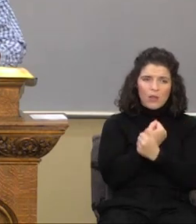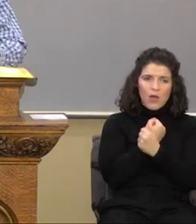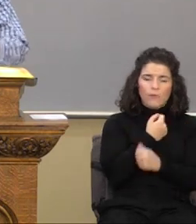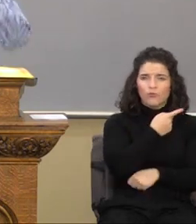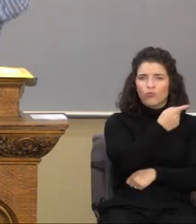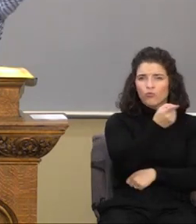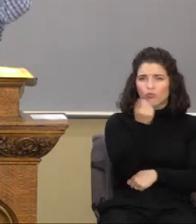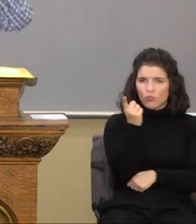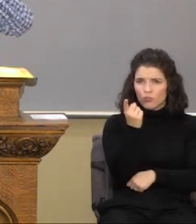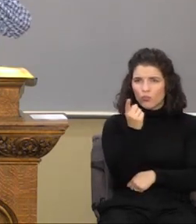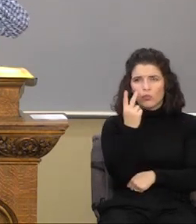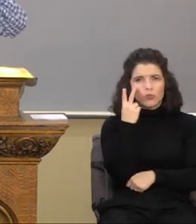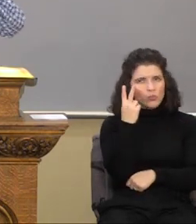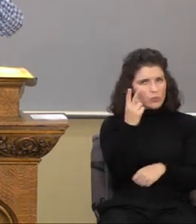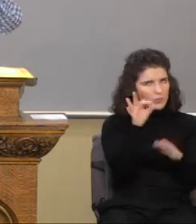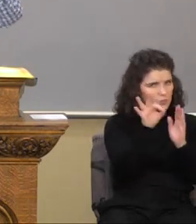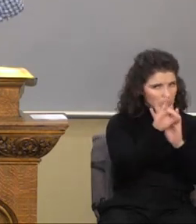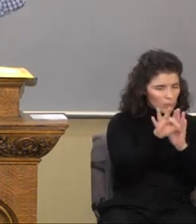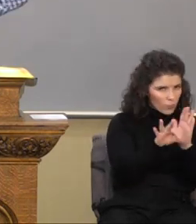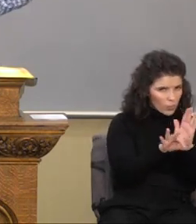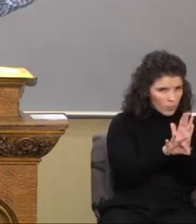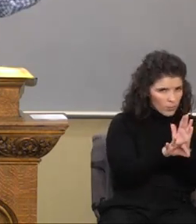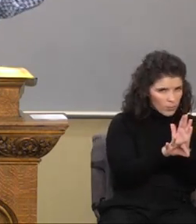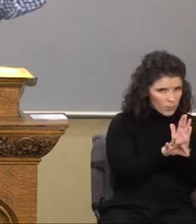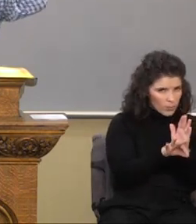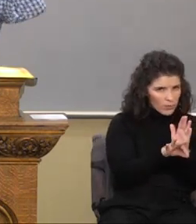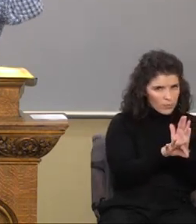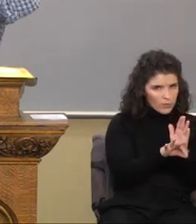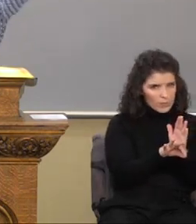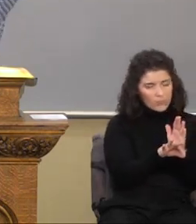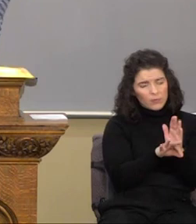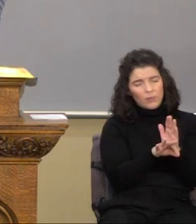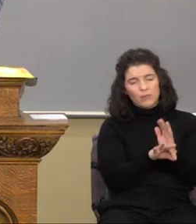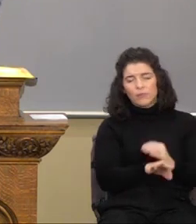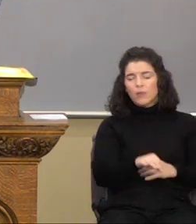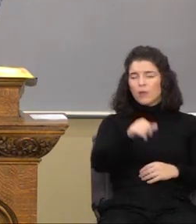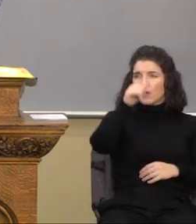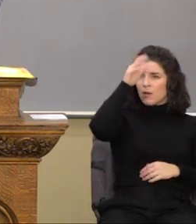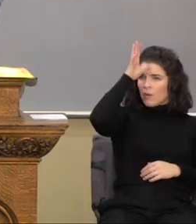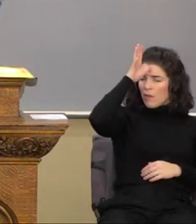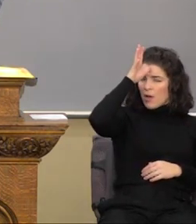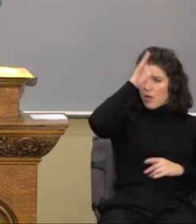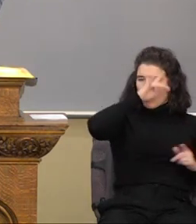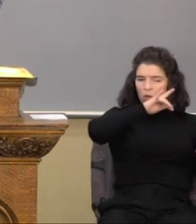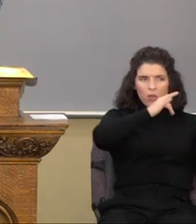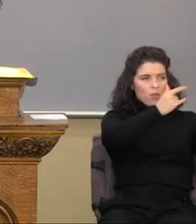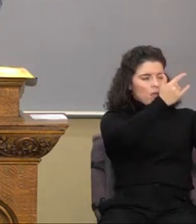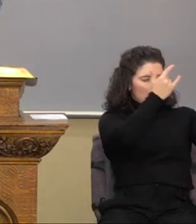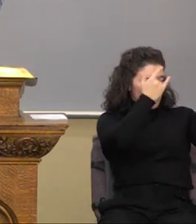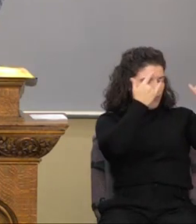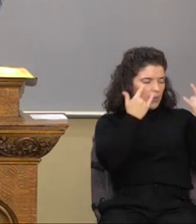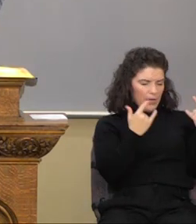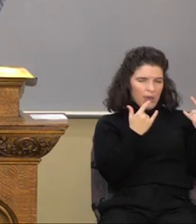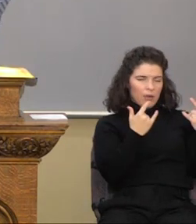you. Do you see the formula? As the Father hath loved me,